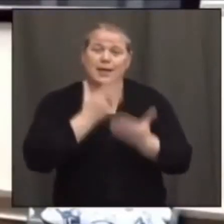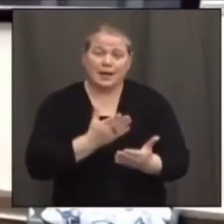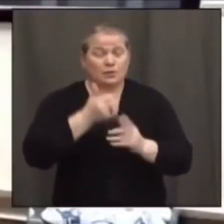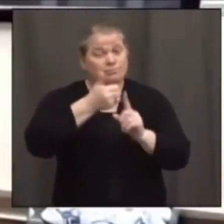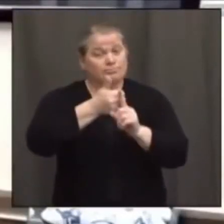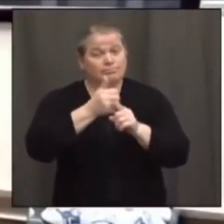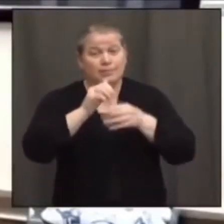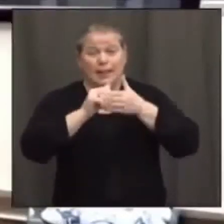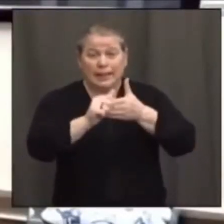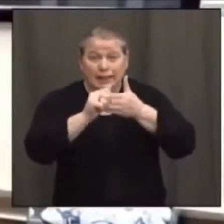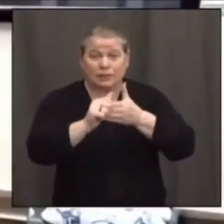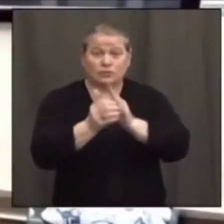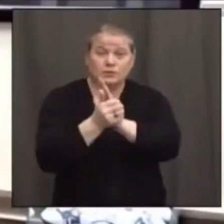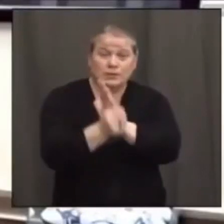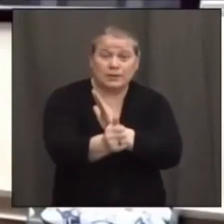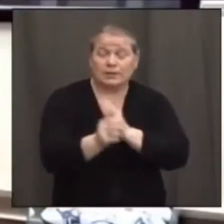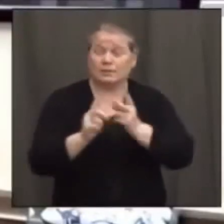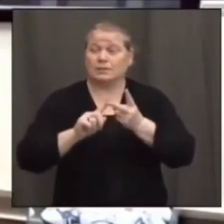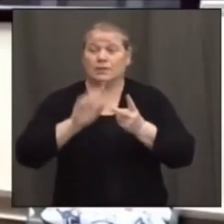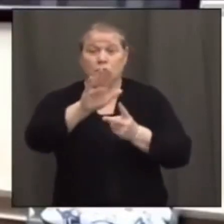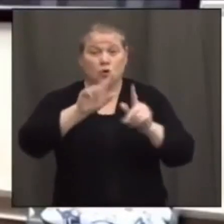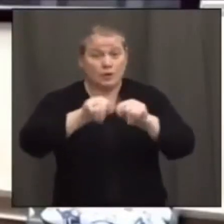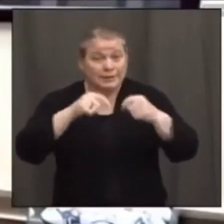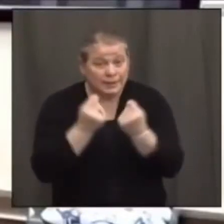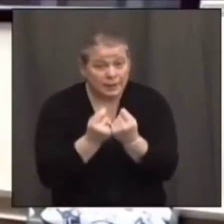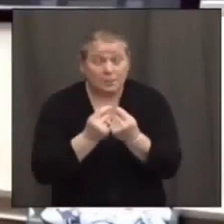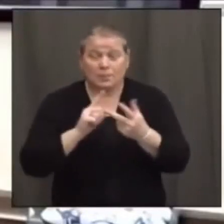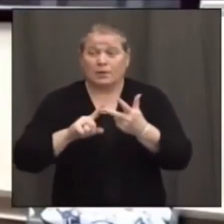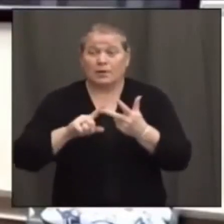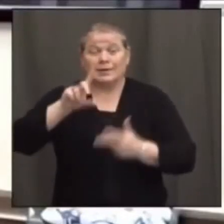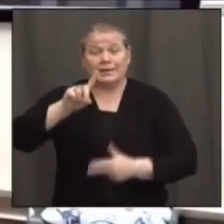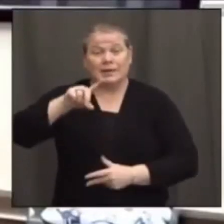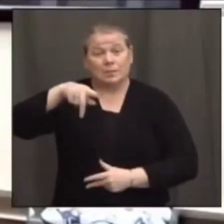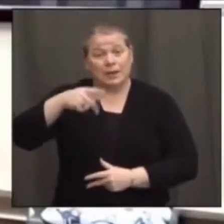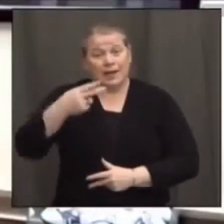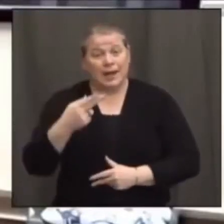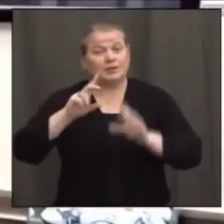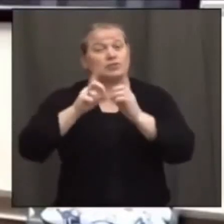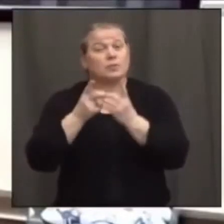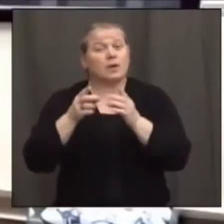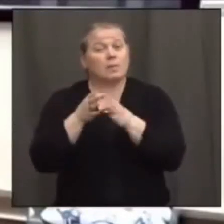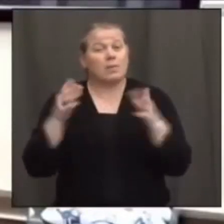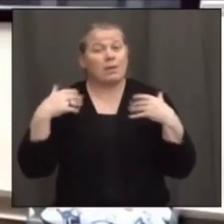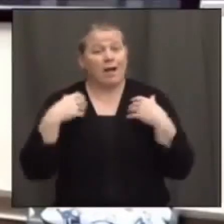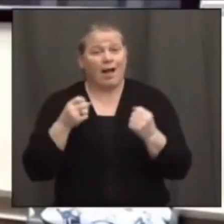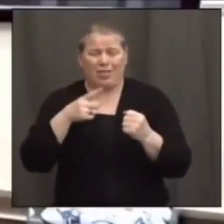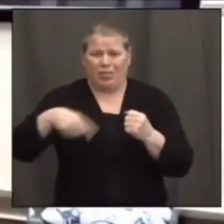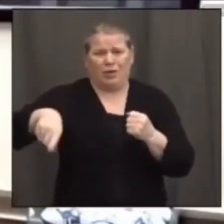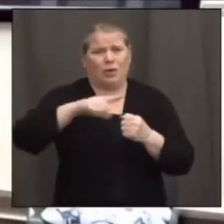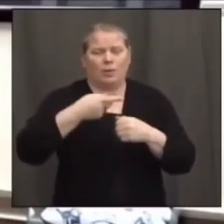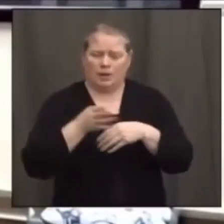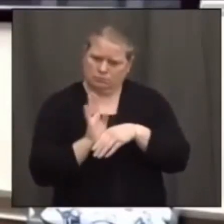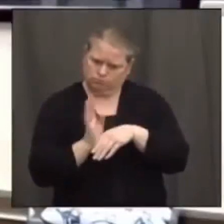your team, Department of Public Health. You have all been working endlessly around the clock since this thing started, and